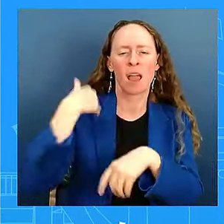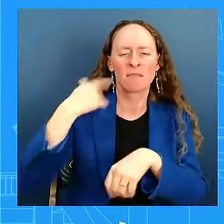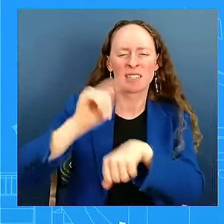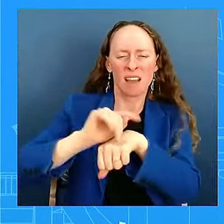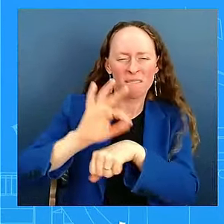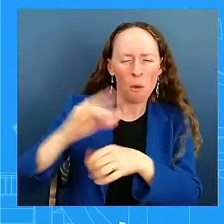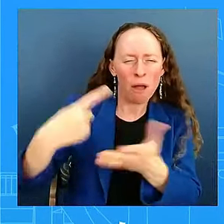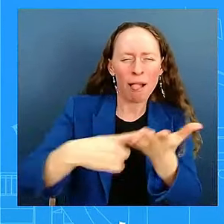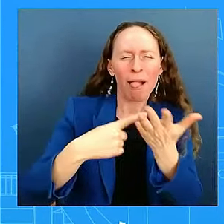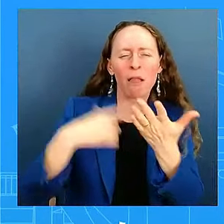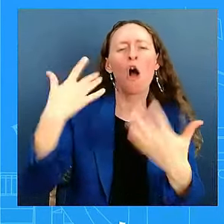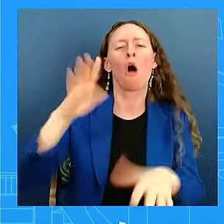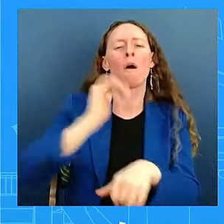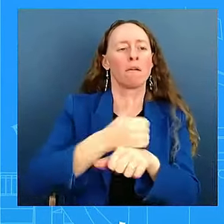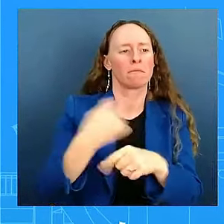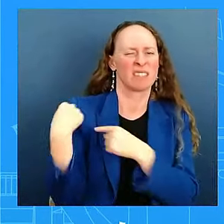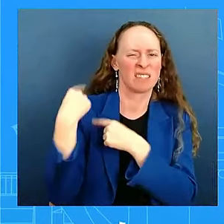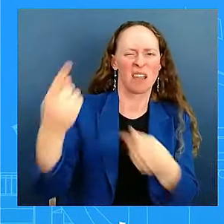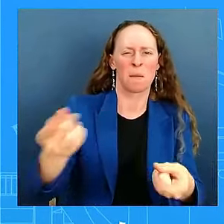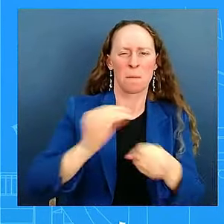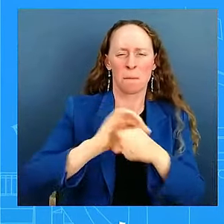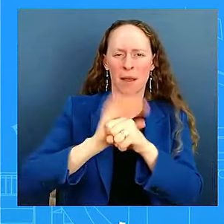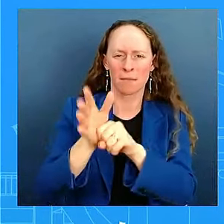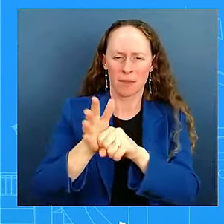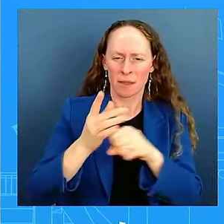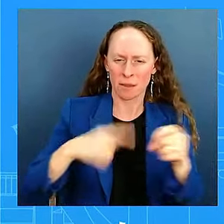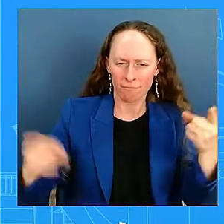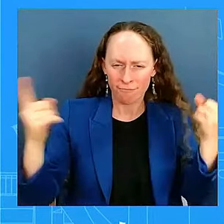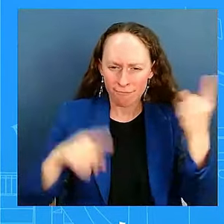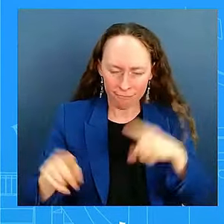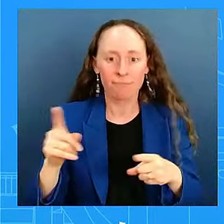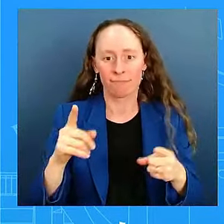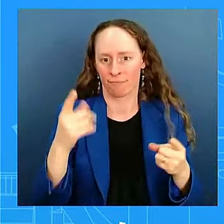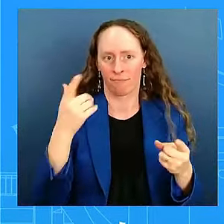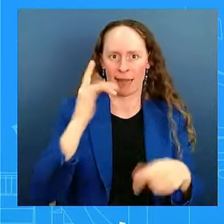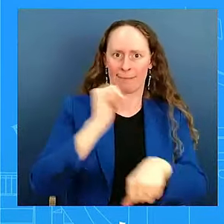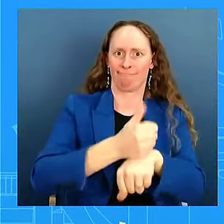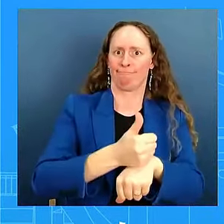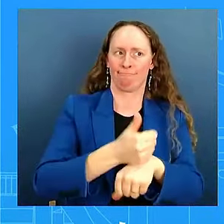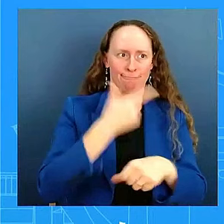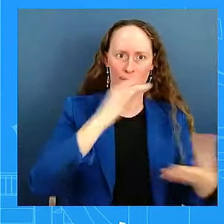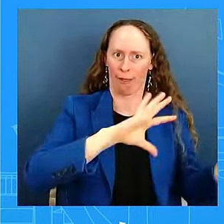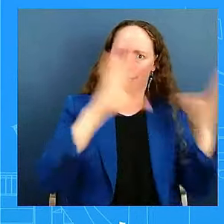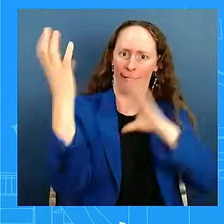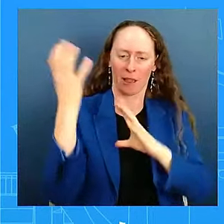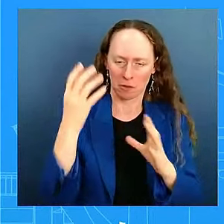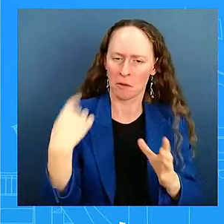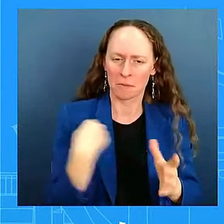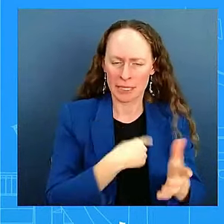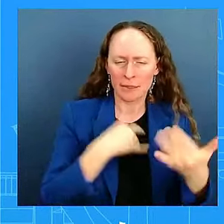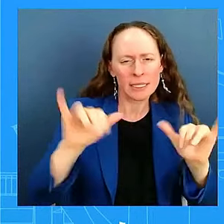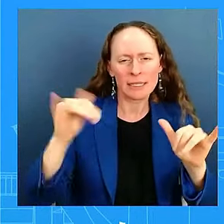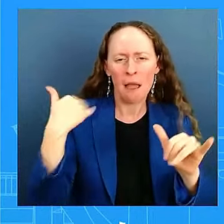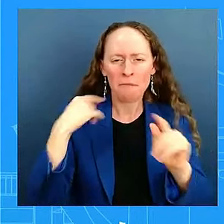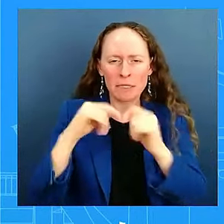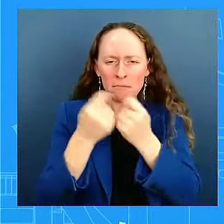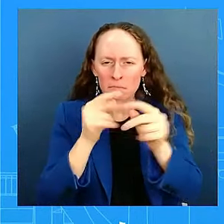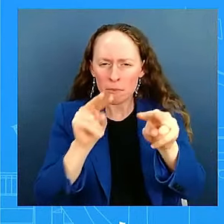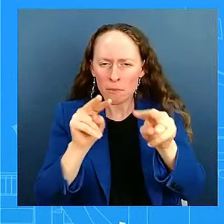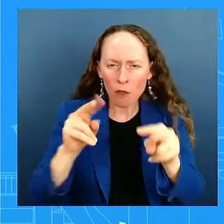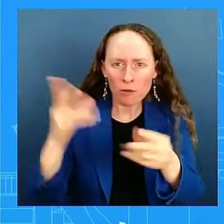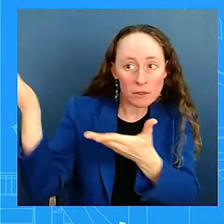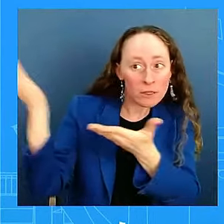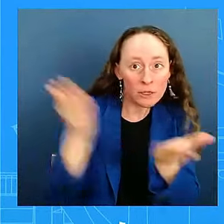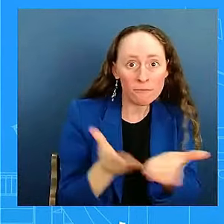because of a once-in-a-century pandemic. And so they're going to monitor it very closely. And so we're, you know, what